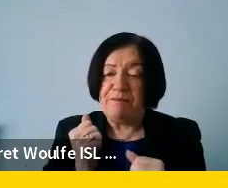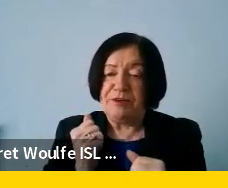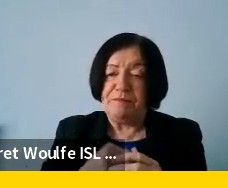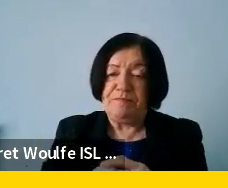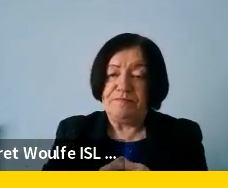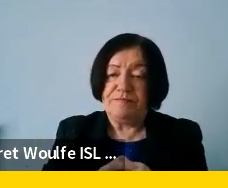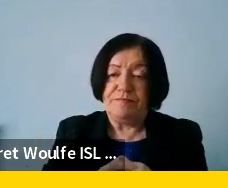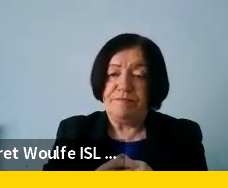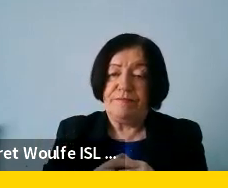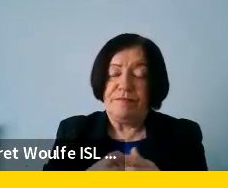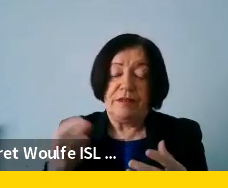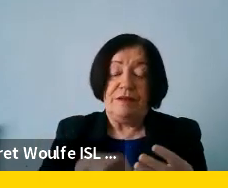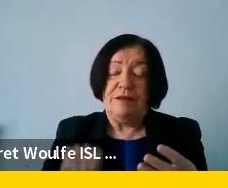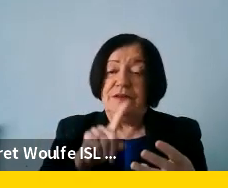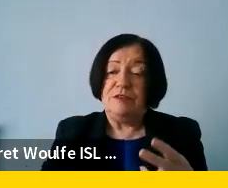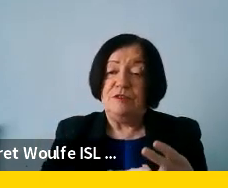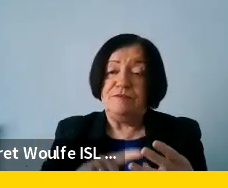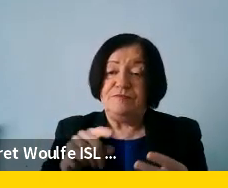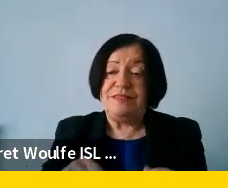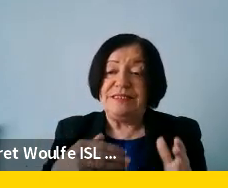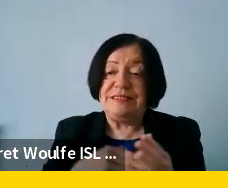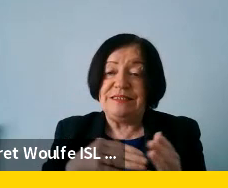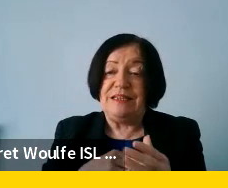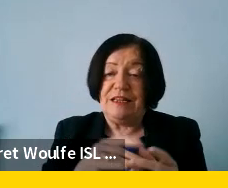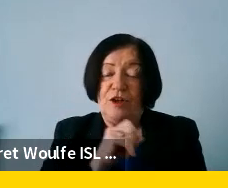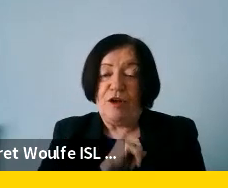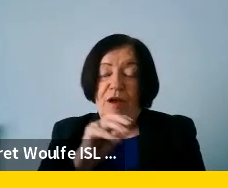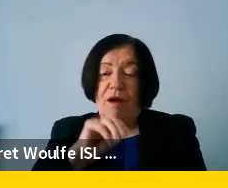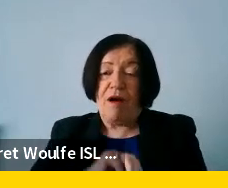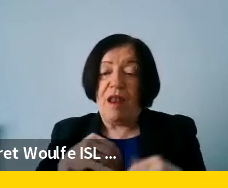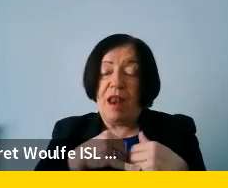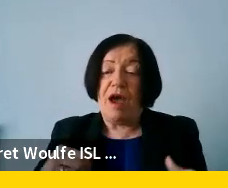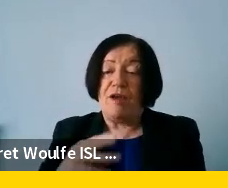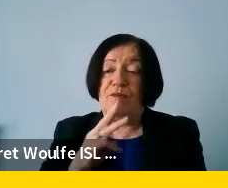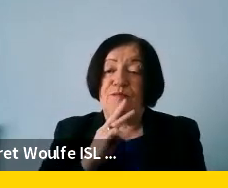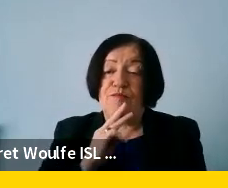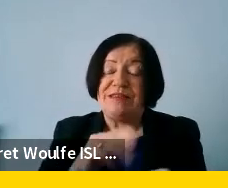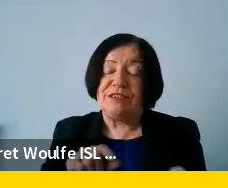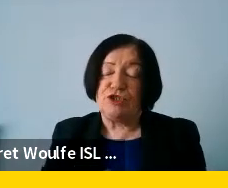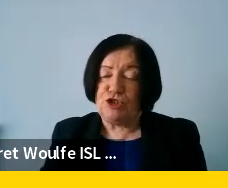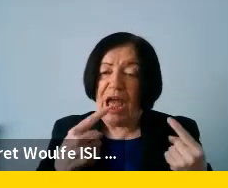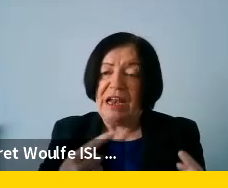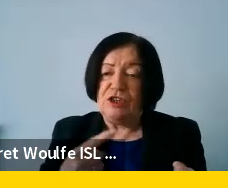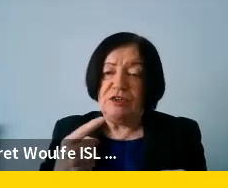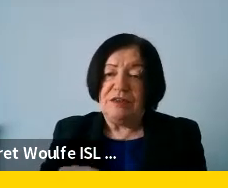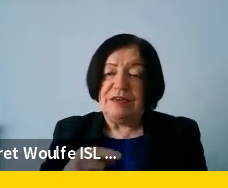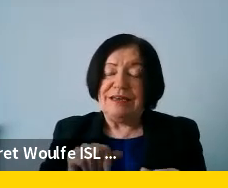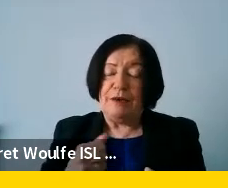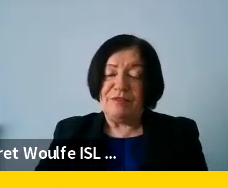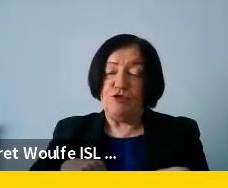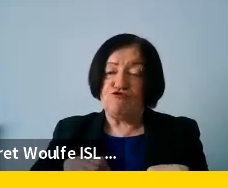Then there is also, yes, ensuring online privacy and data protection is a challenge, ensuring net neutrality.